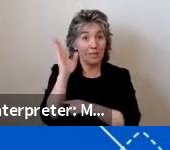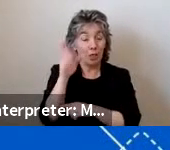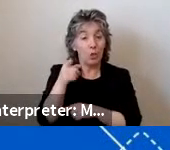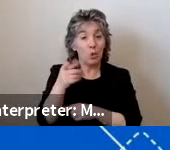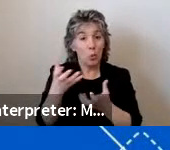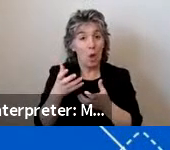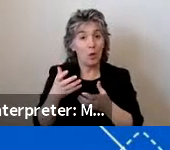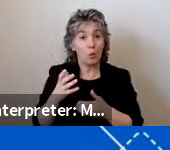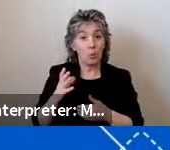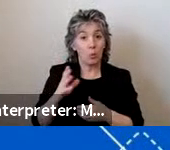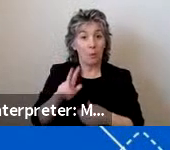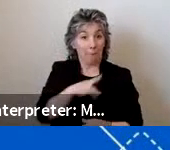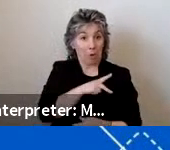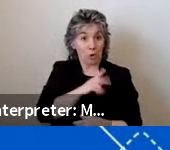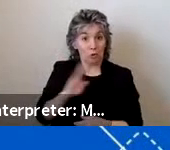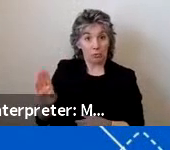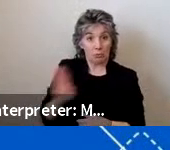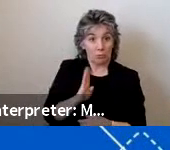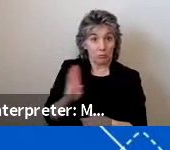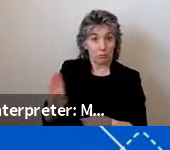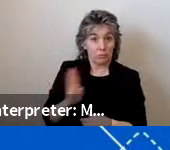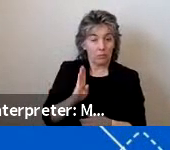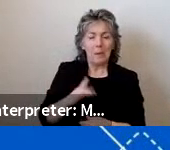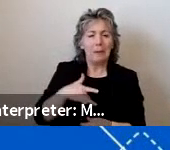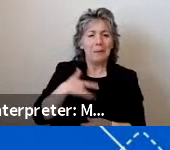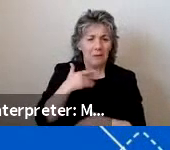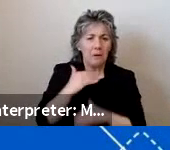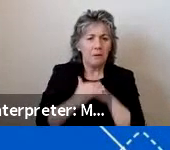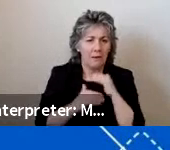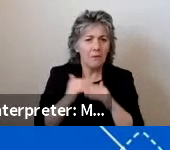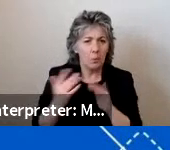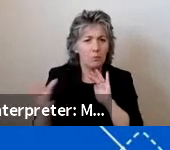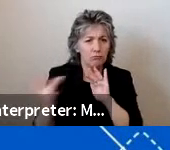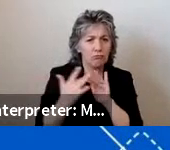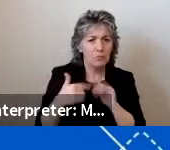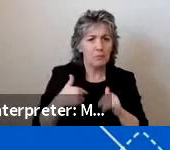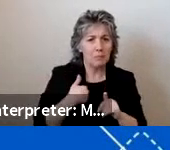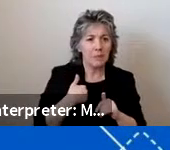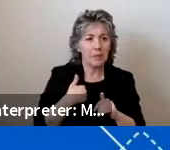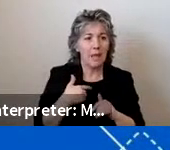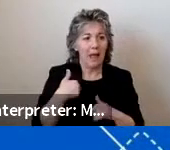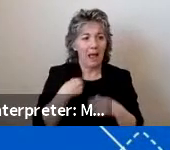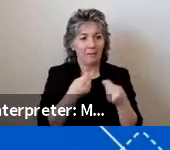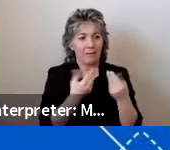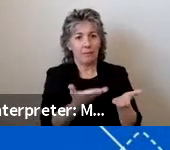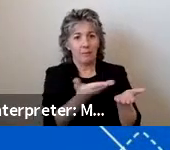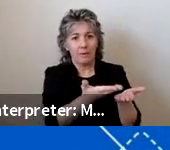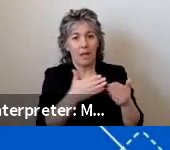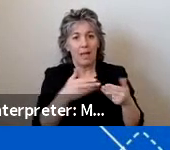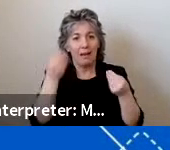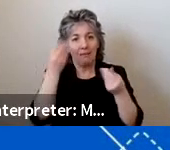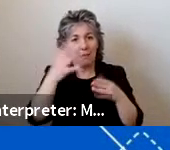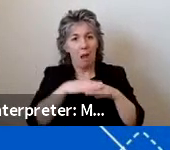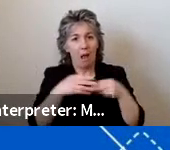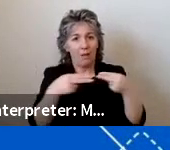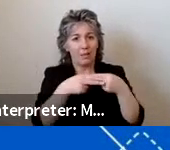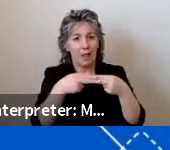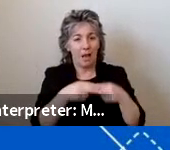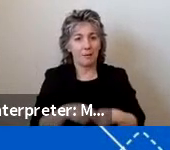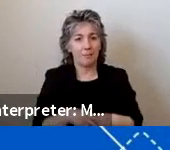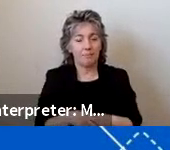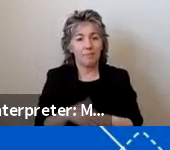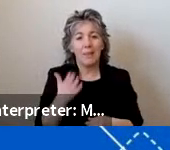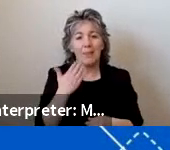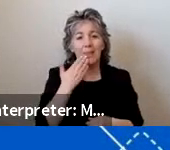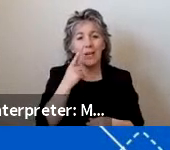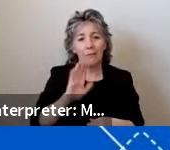share with me personally, please feel free to contact me via the information provided on this slide. Thank you very much. your